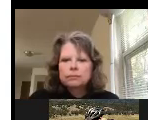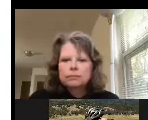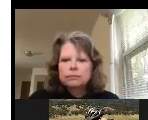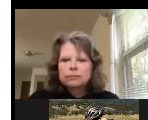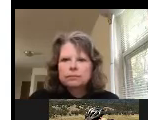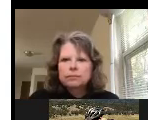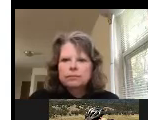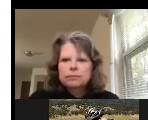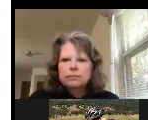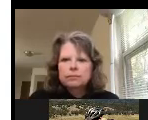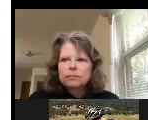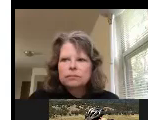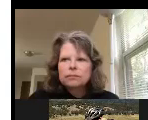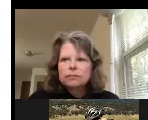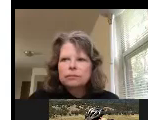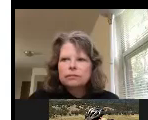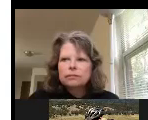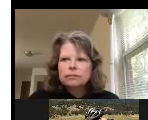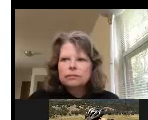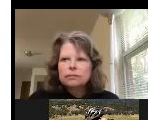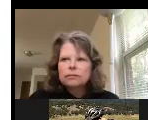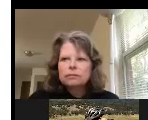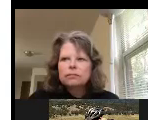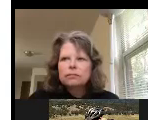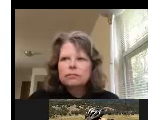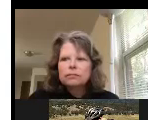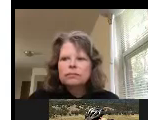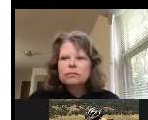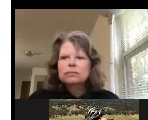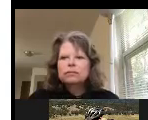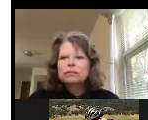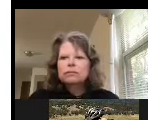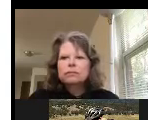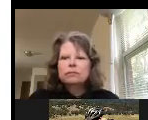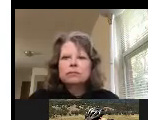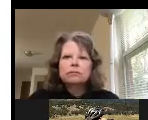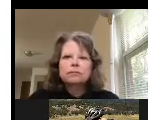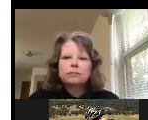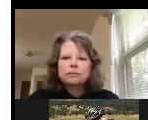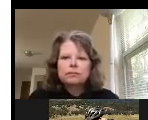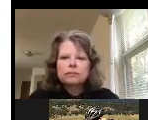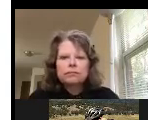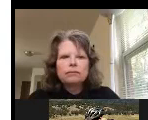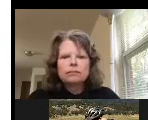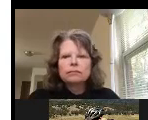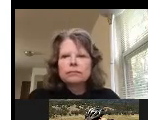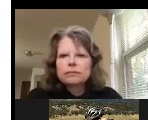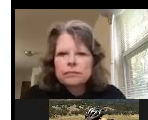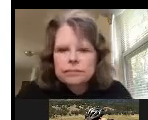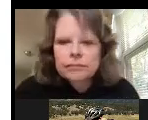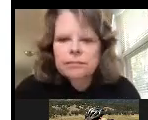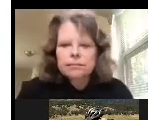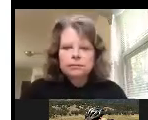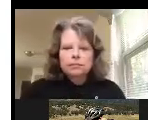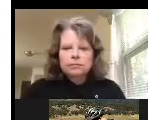more into depth on deafblindness and the definition but just wanted to give you a little bit of background on that.